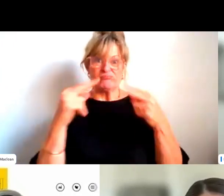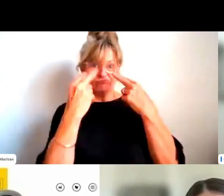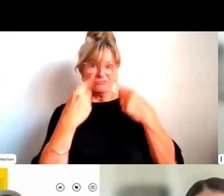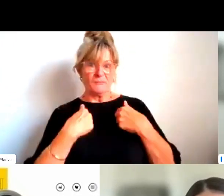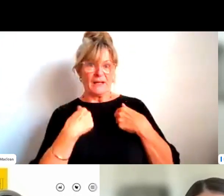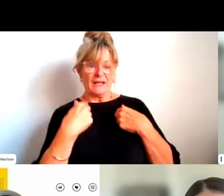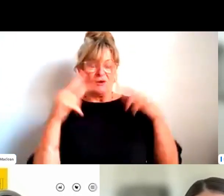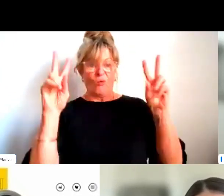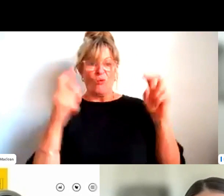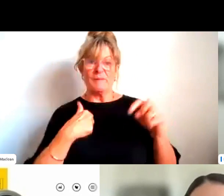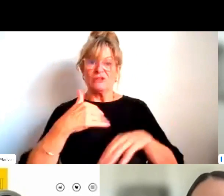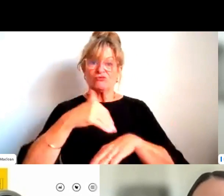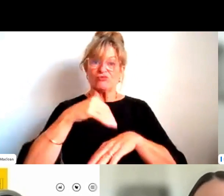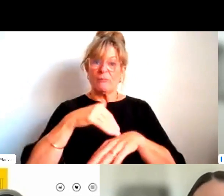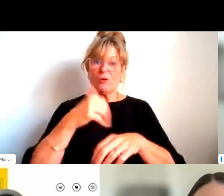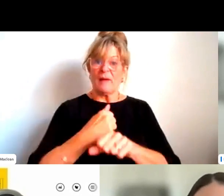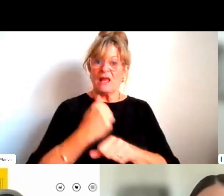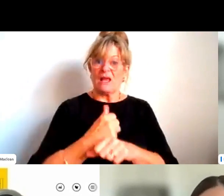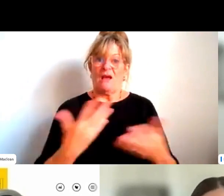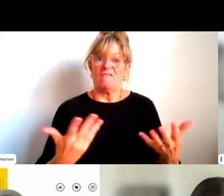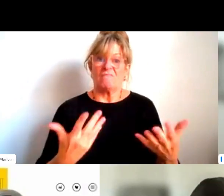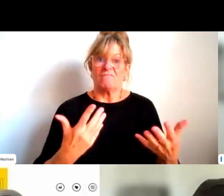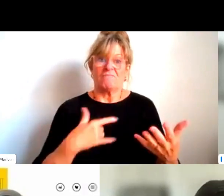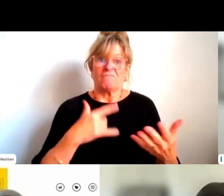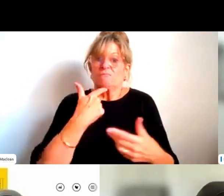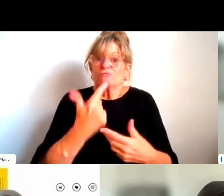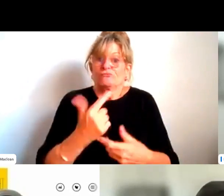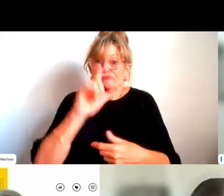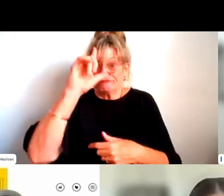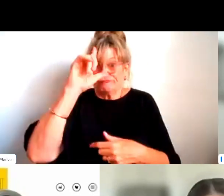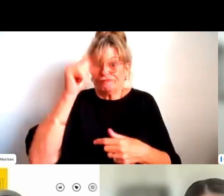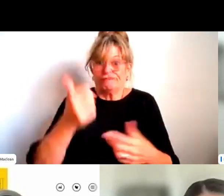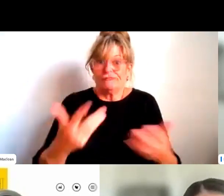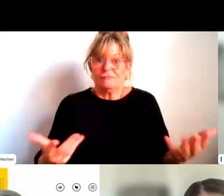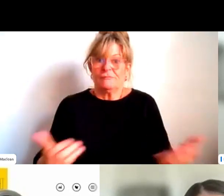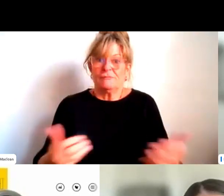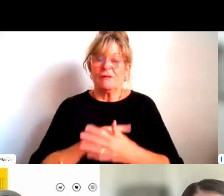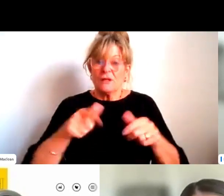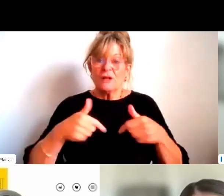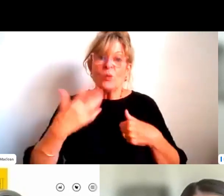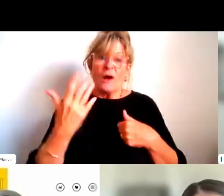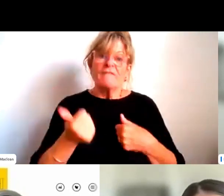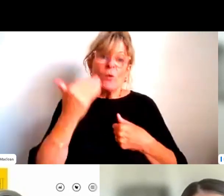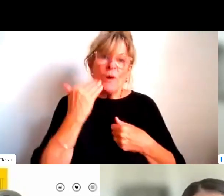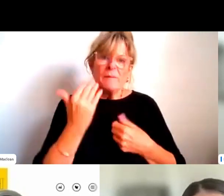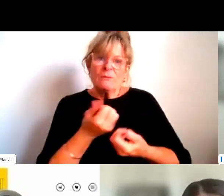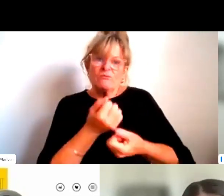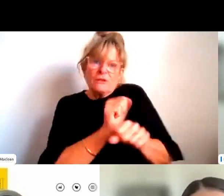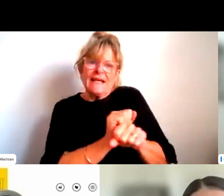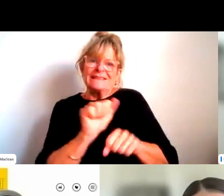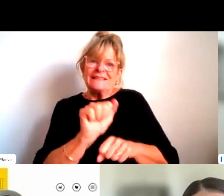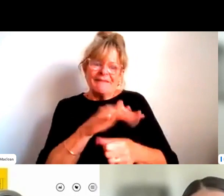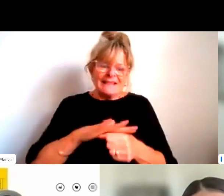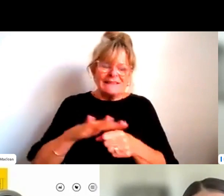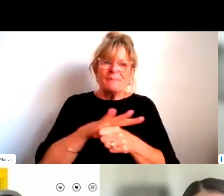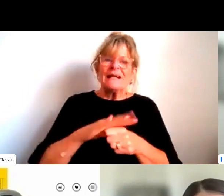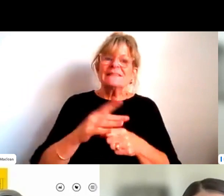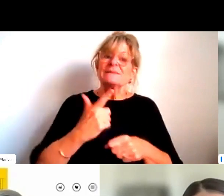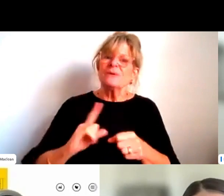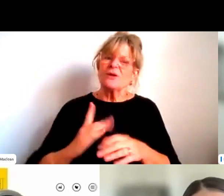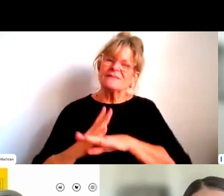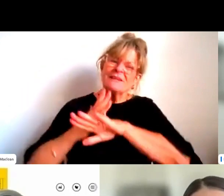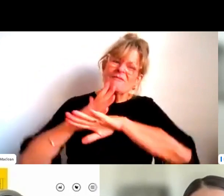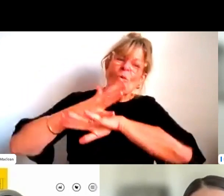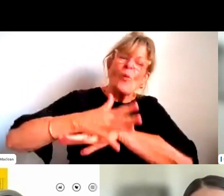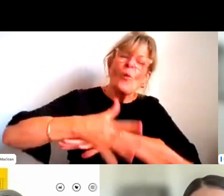I love that title, by the way. We also have Anglo women guarding their spaces. So they have worked hard to get there. And there are